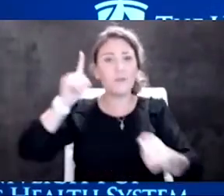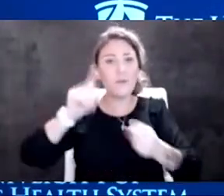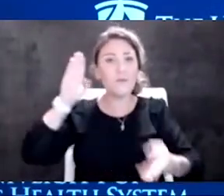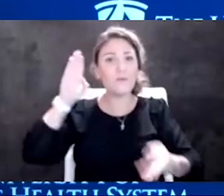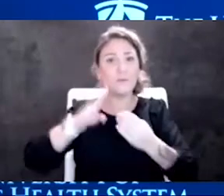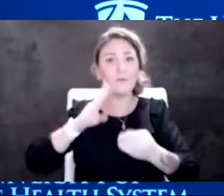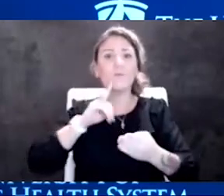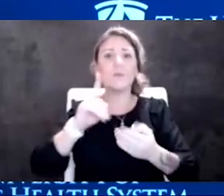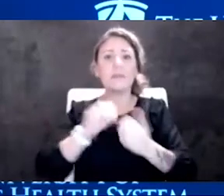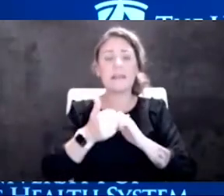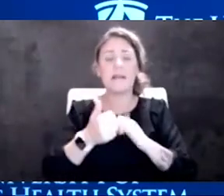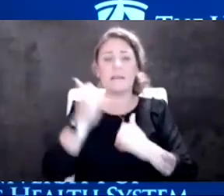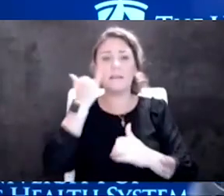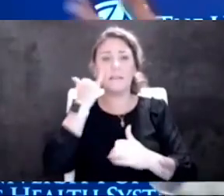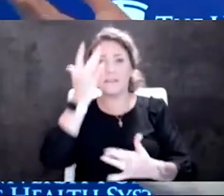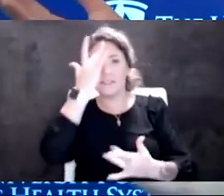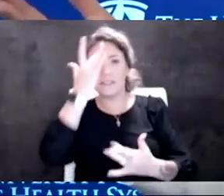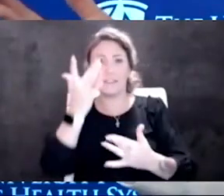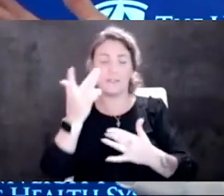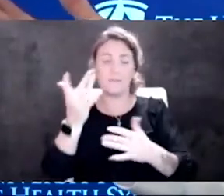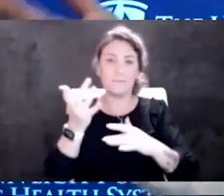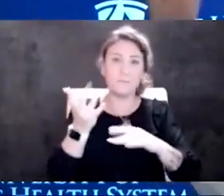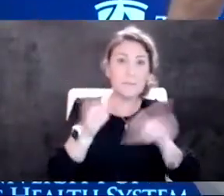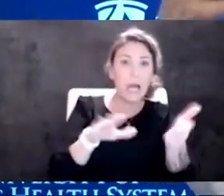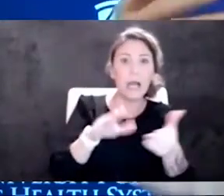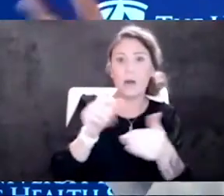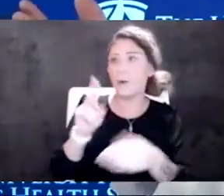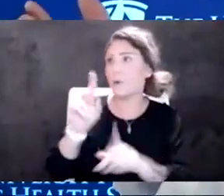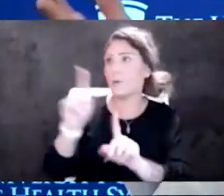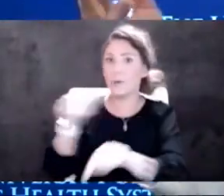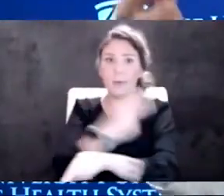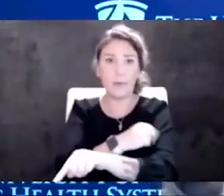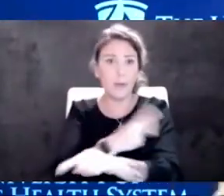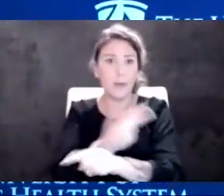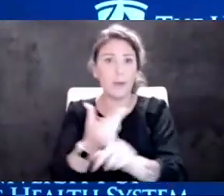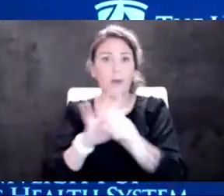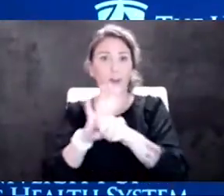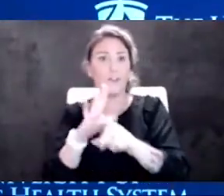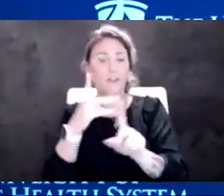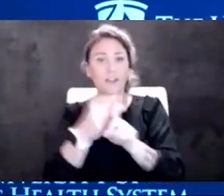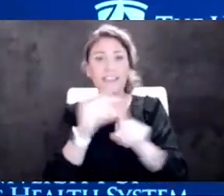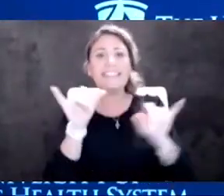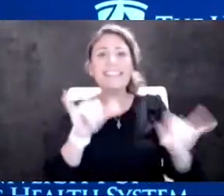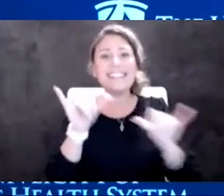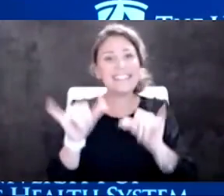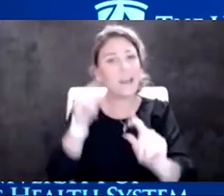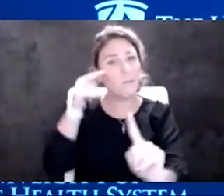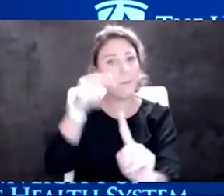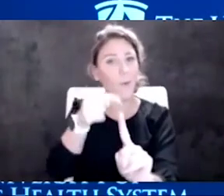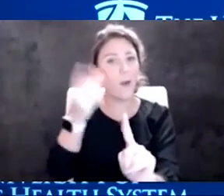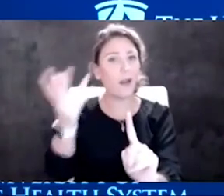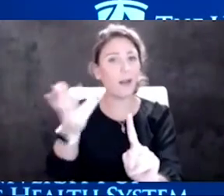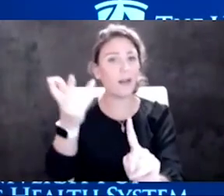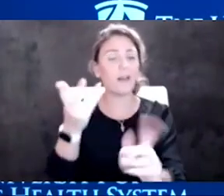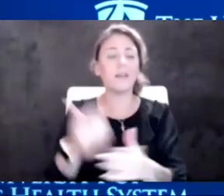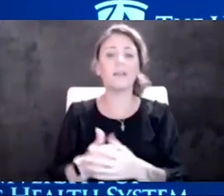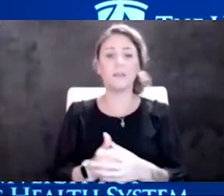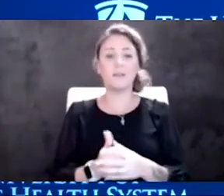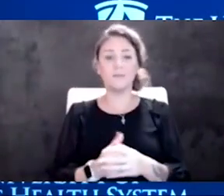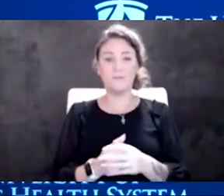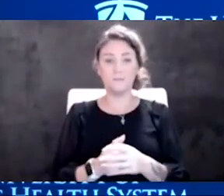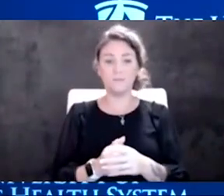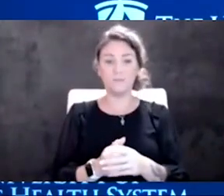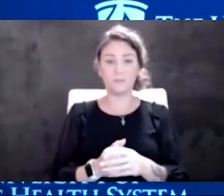dying or having to be hospitalized. And COVID vaccination, same exact story. So I think that the remarkable